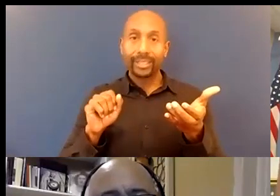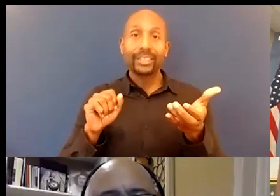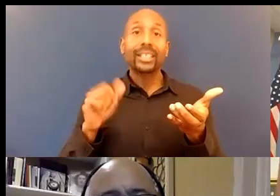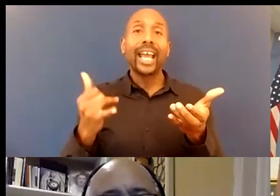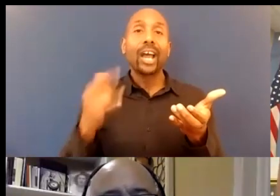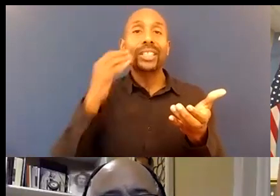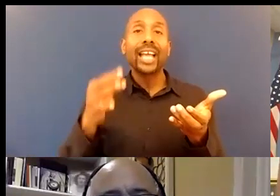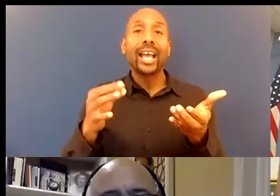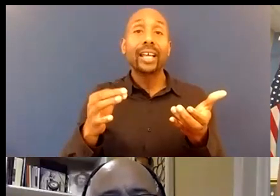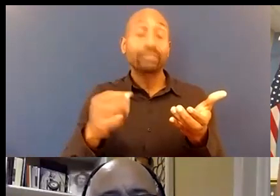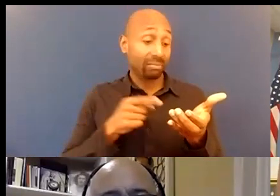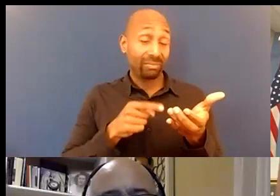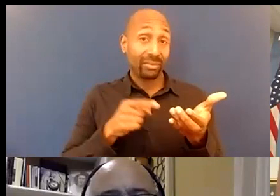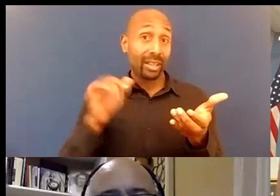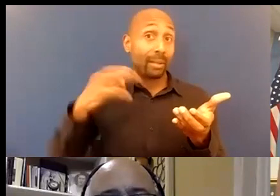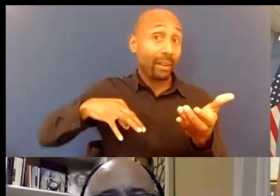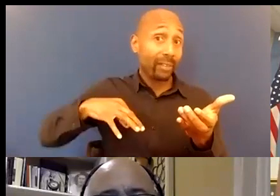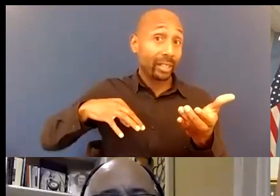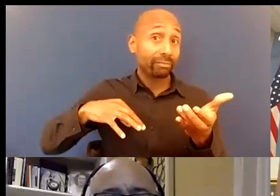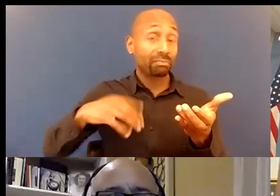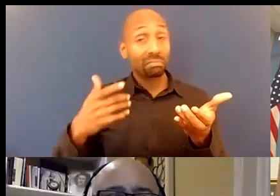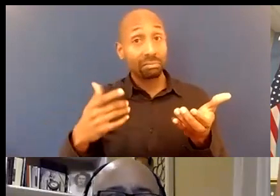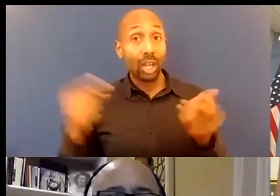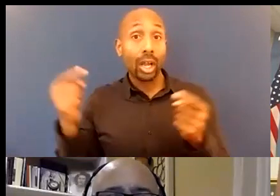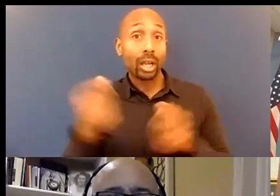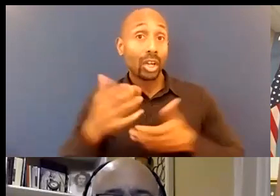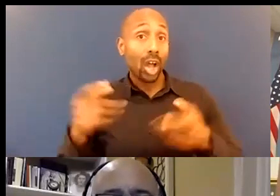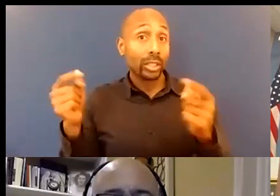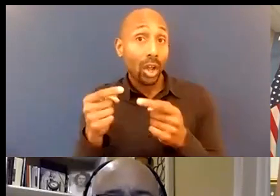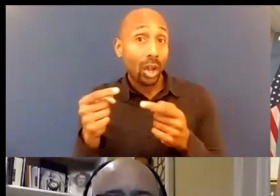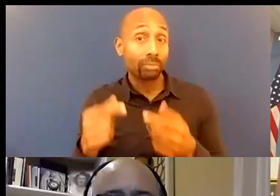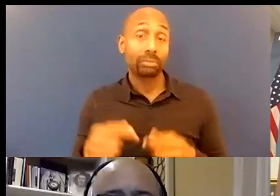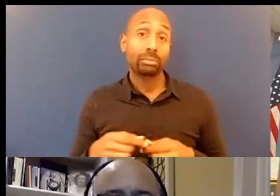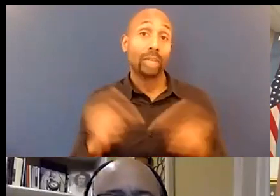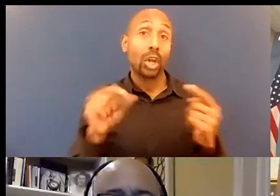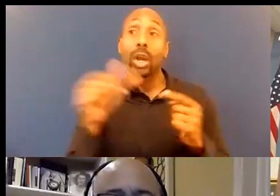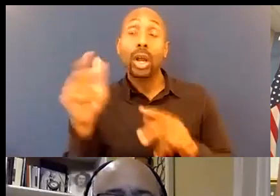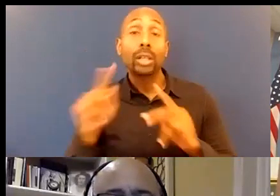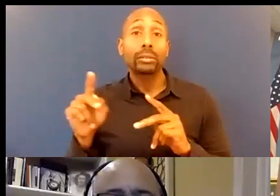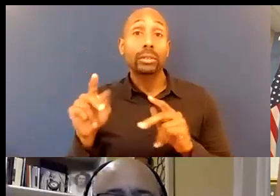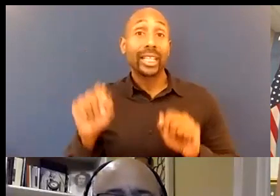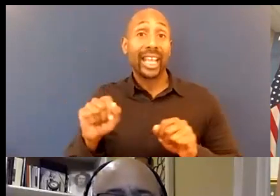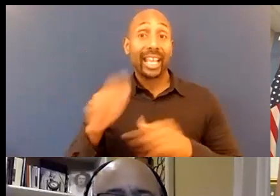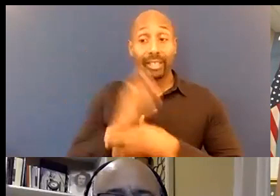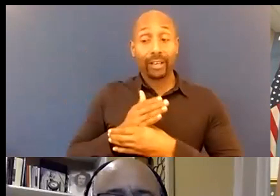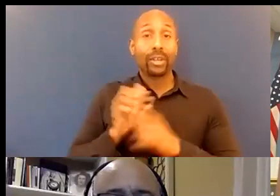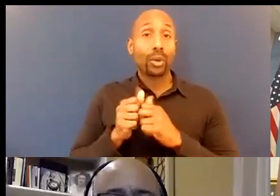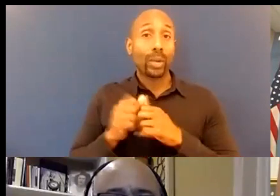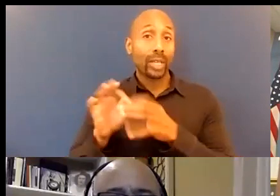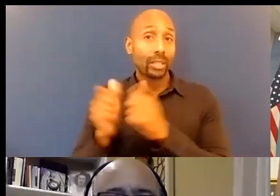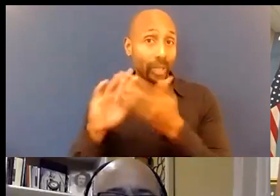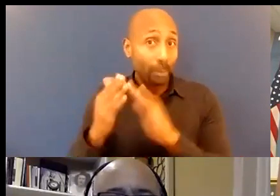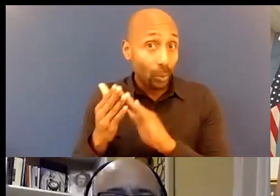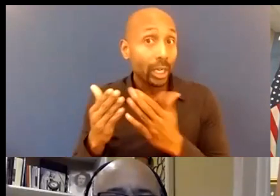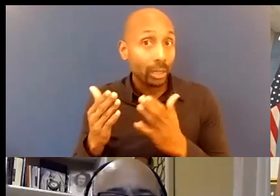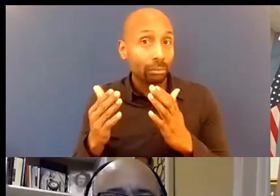cause injury to others or harm to others or interfere with your relationship with the community so once you become